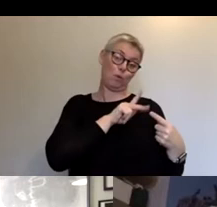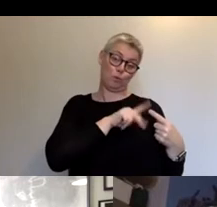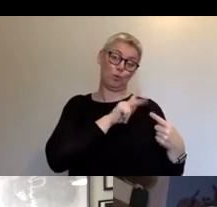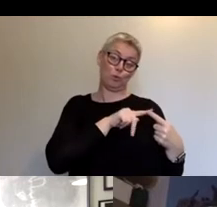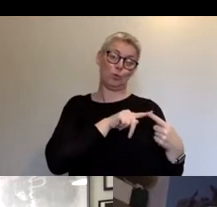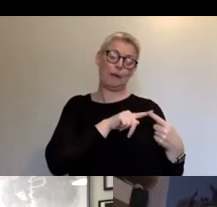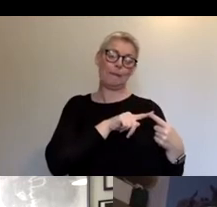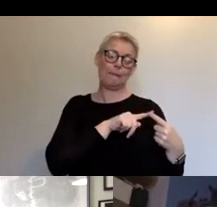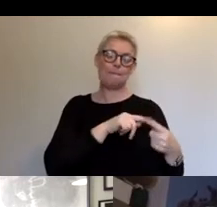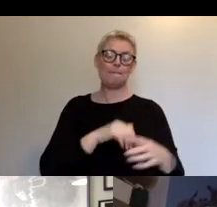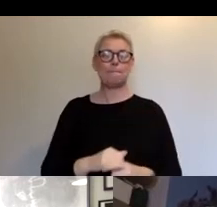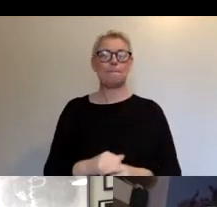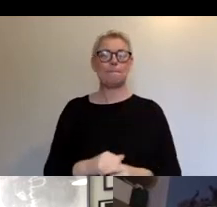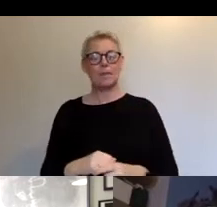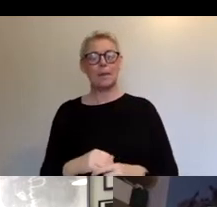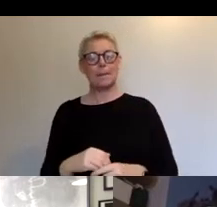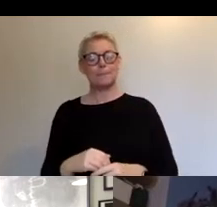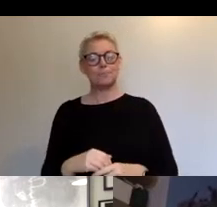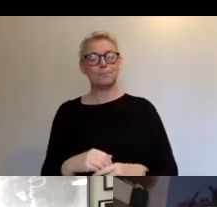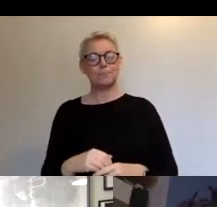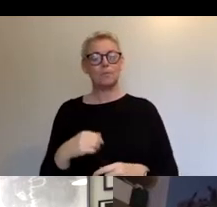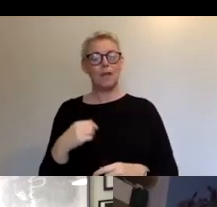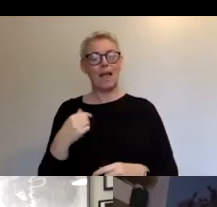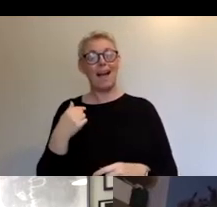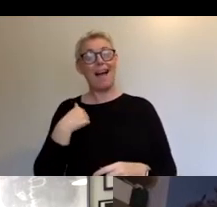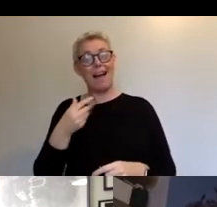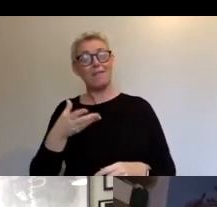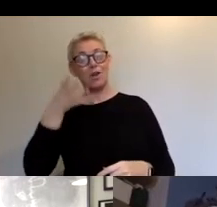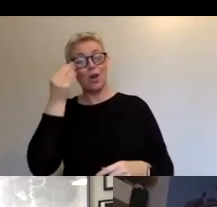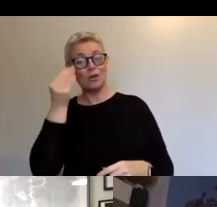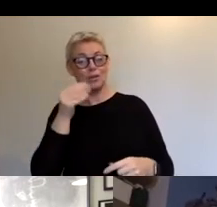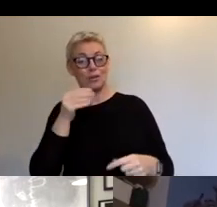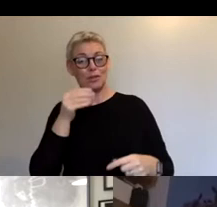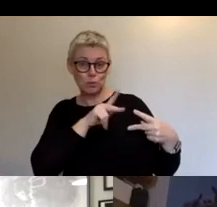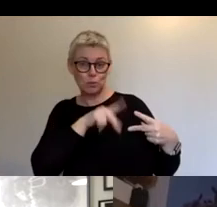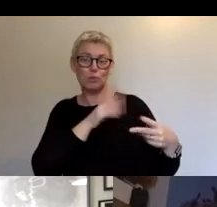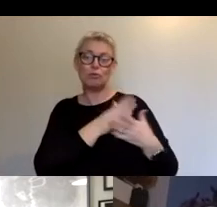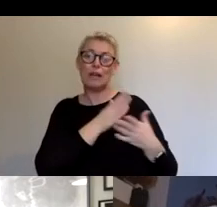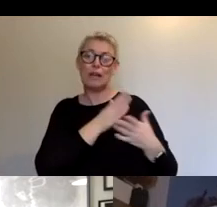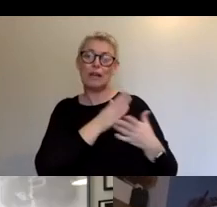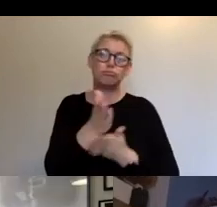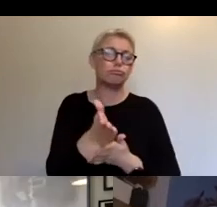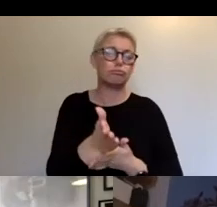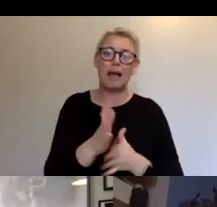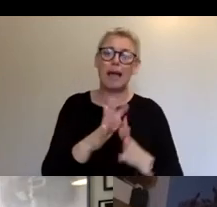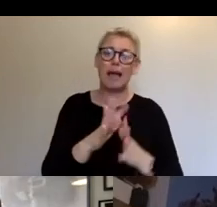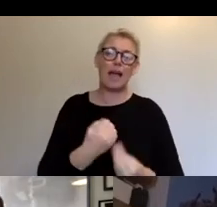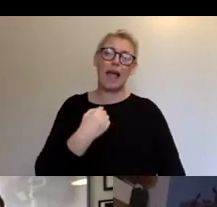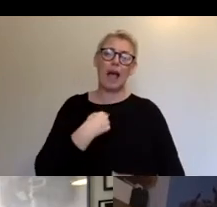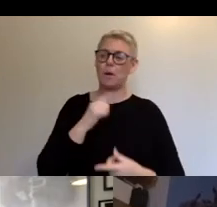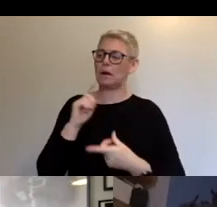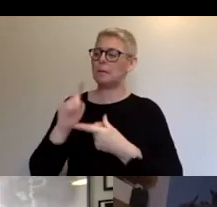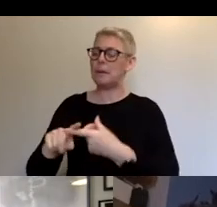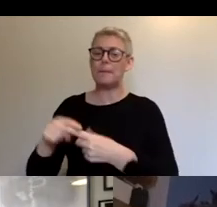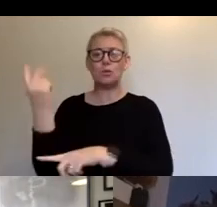I've certainly learned is that those those two things run through everything that we do. Our commitment to artists and our